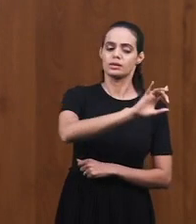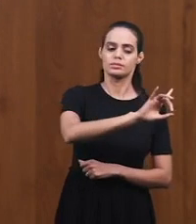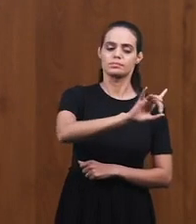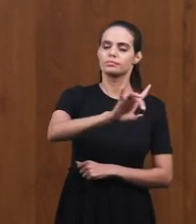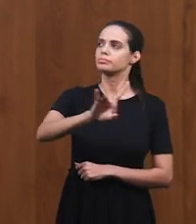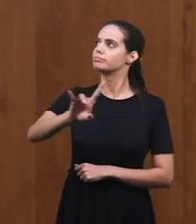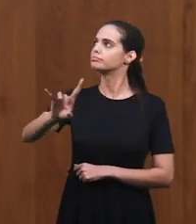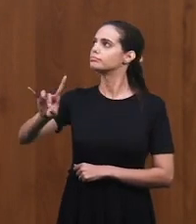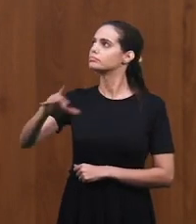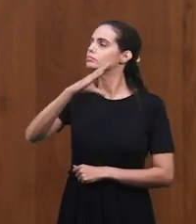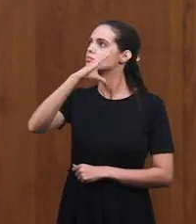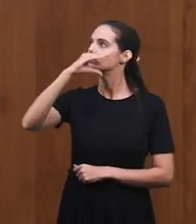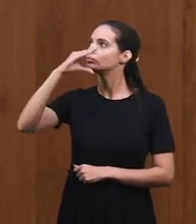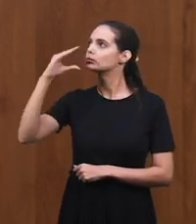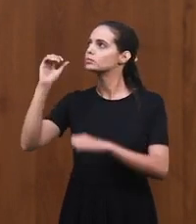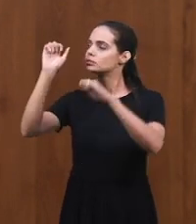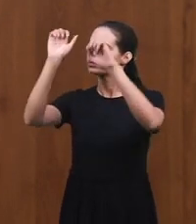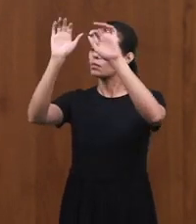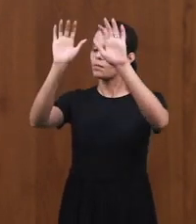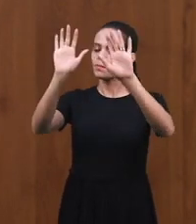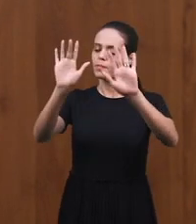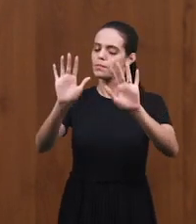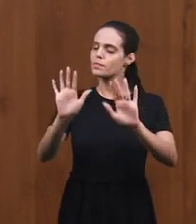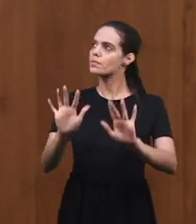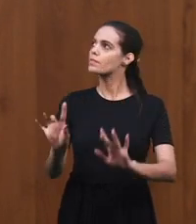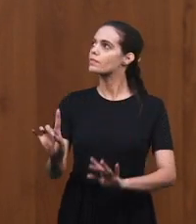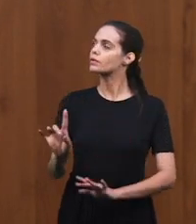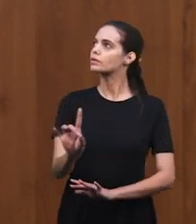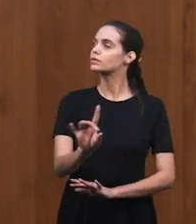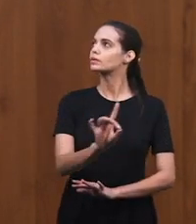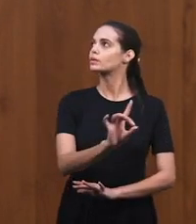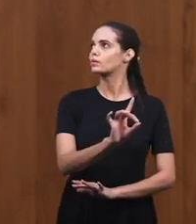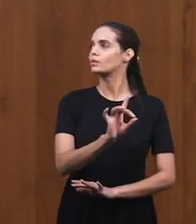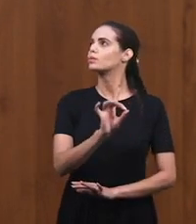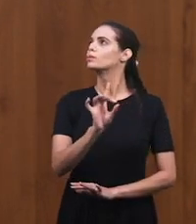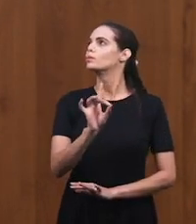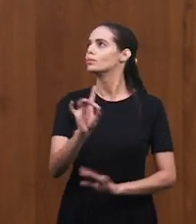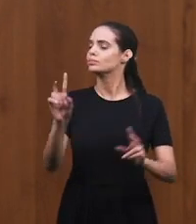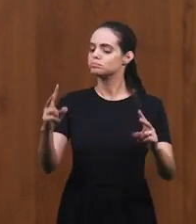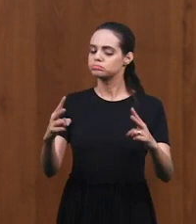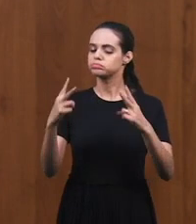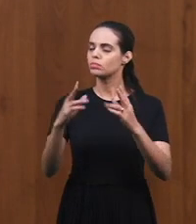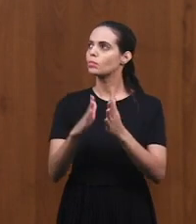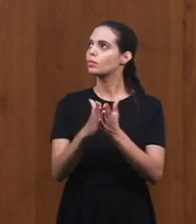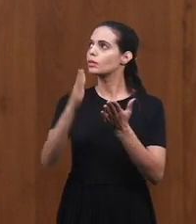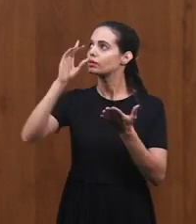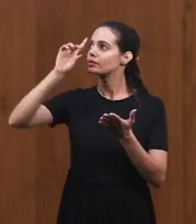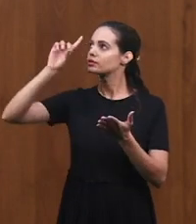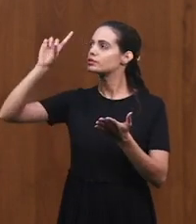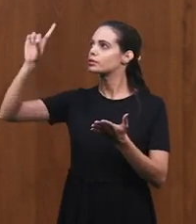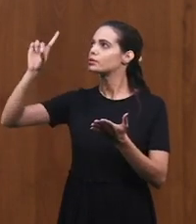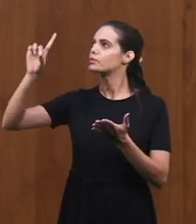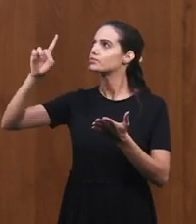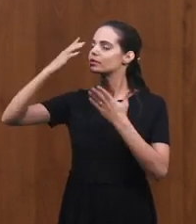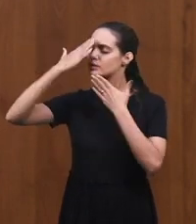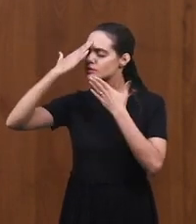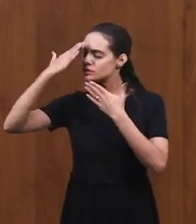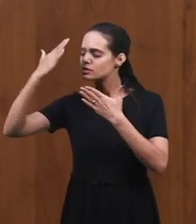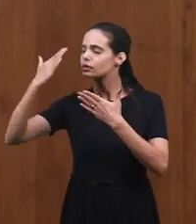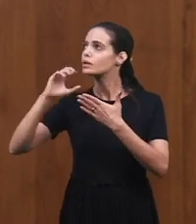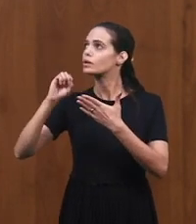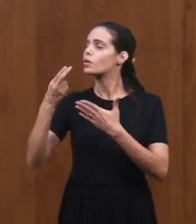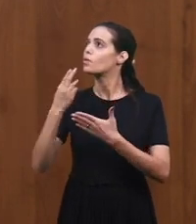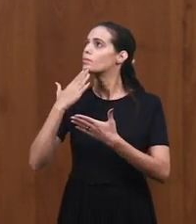each adolescent, each one that heard your word, to glorify your name and to ask your